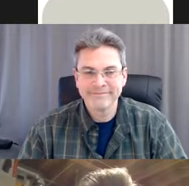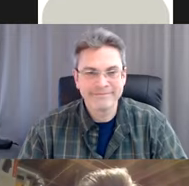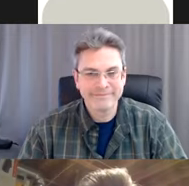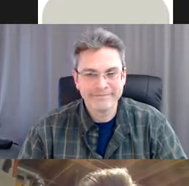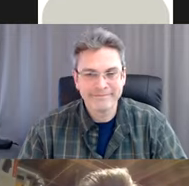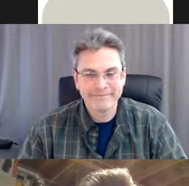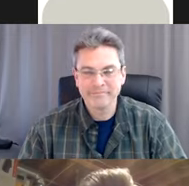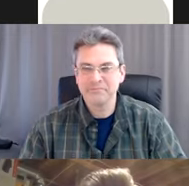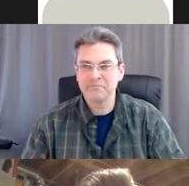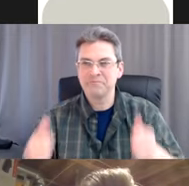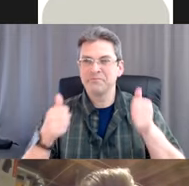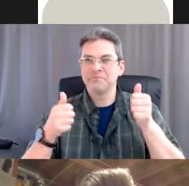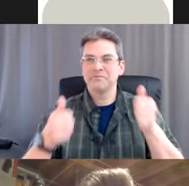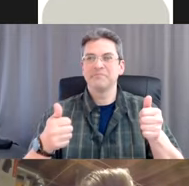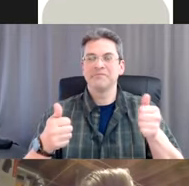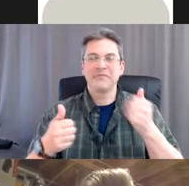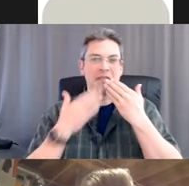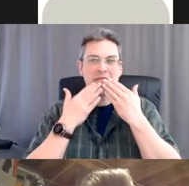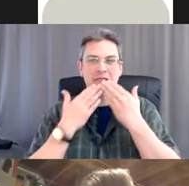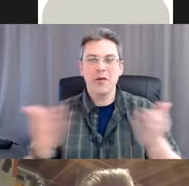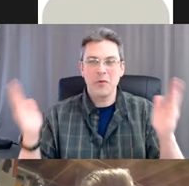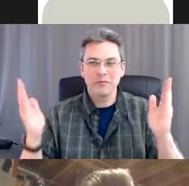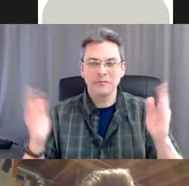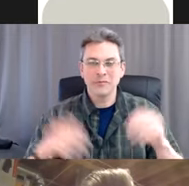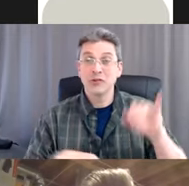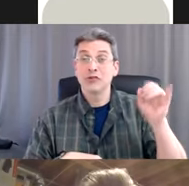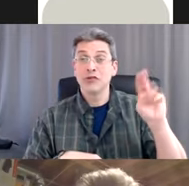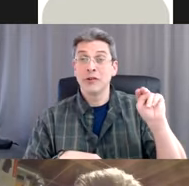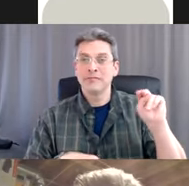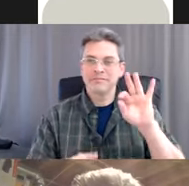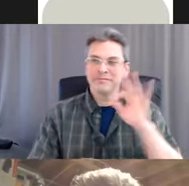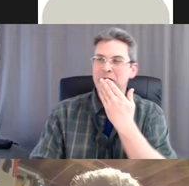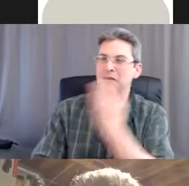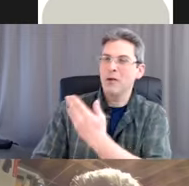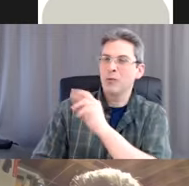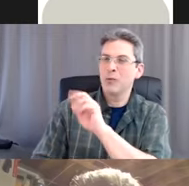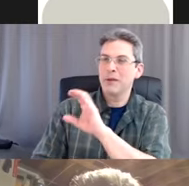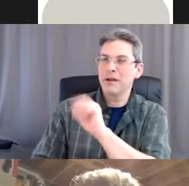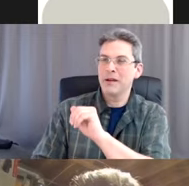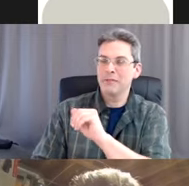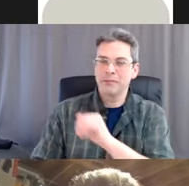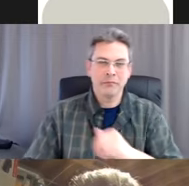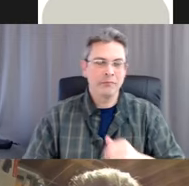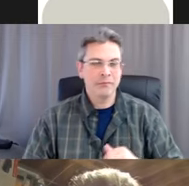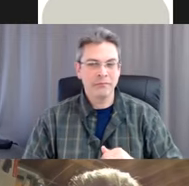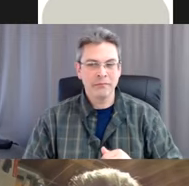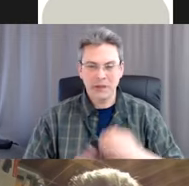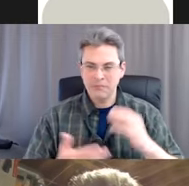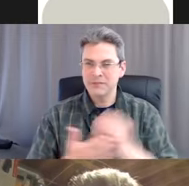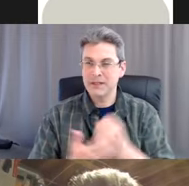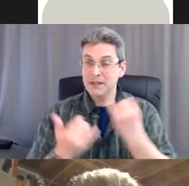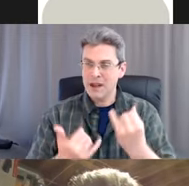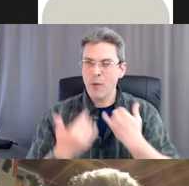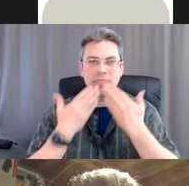Great, thank you. Thank you, Rebecca. I want to thank everyone for your time